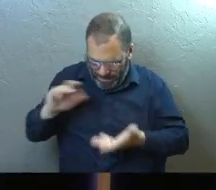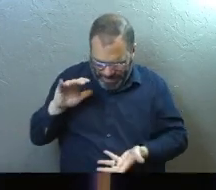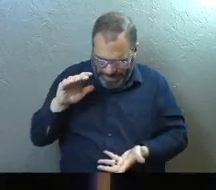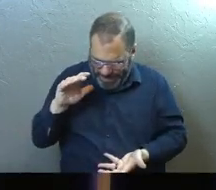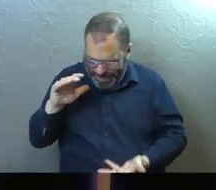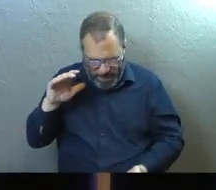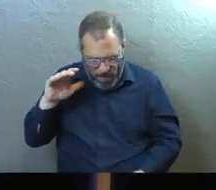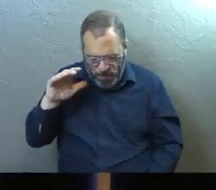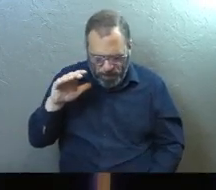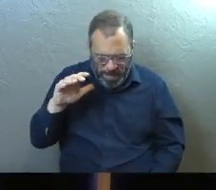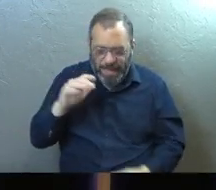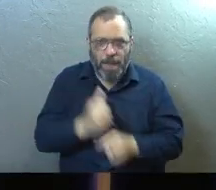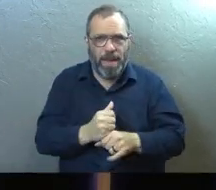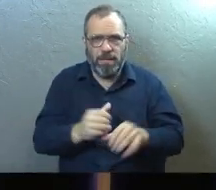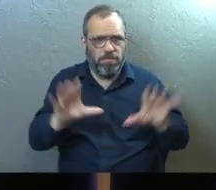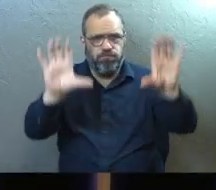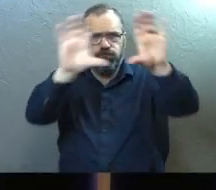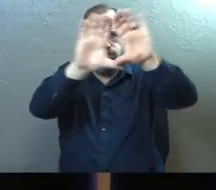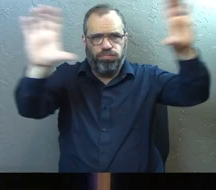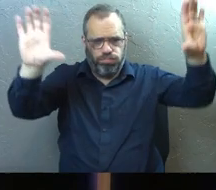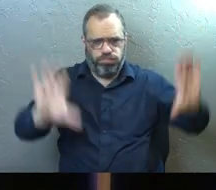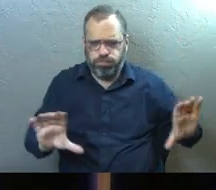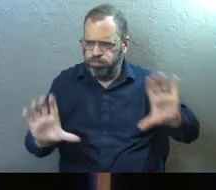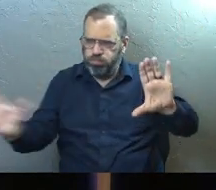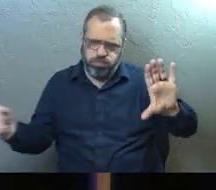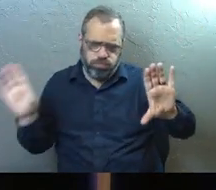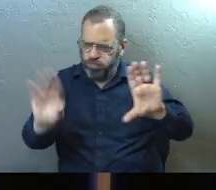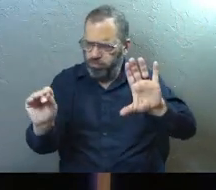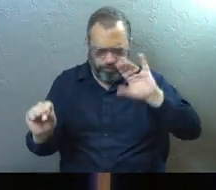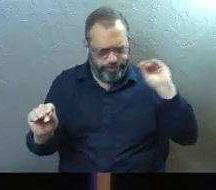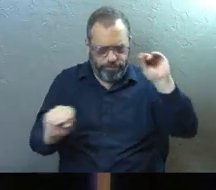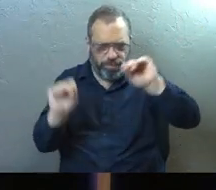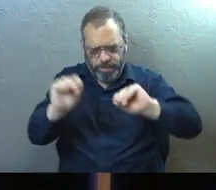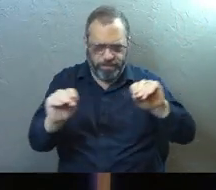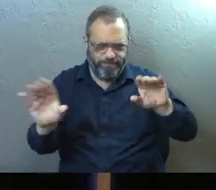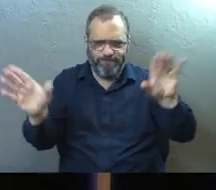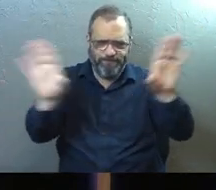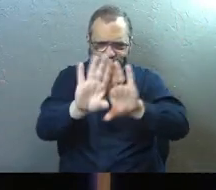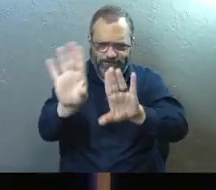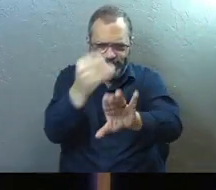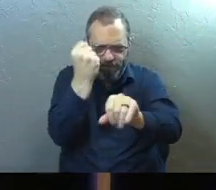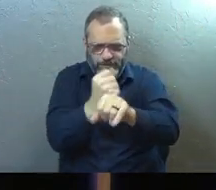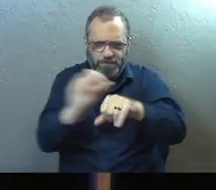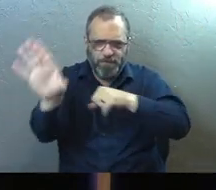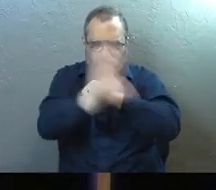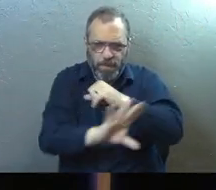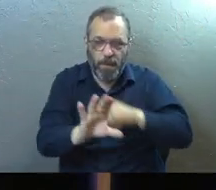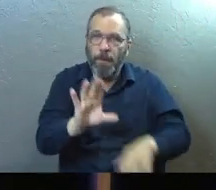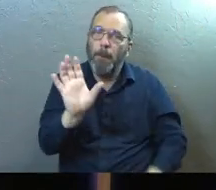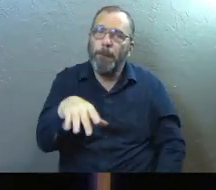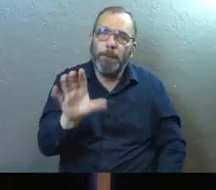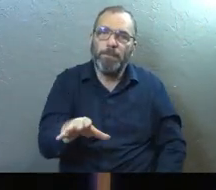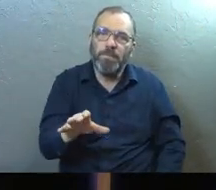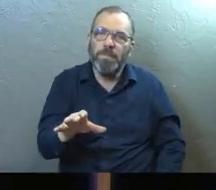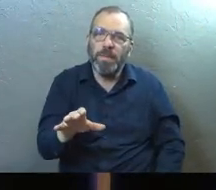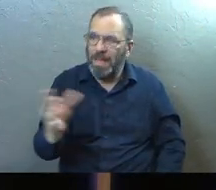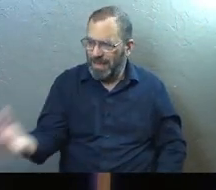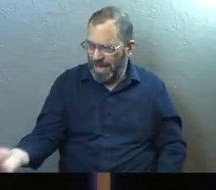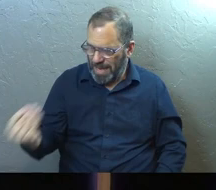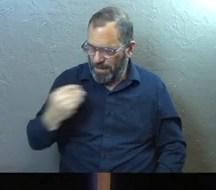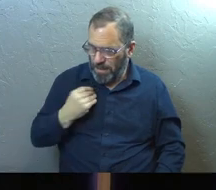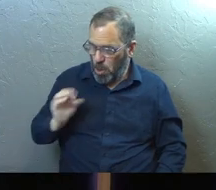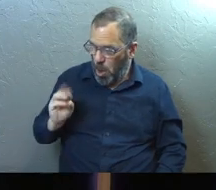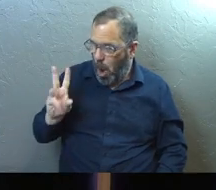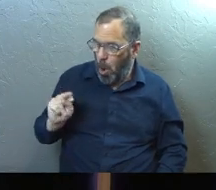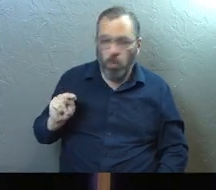and I made this big case and, and protect it and all this kind of stuff. And, and, and the thing is they didn't give it to me